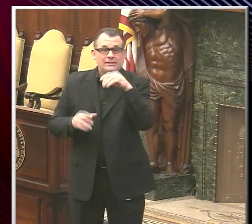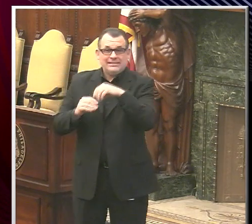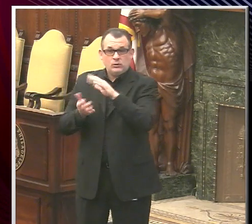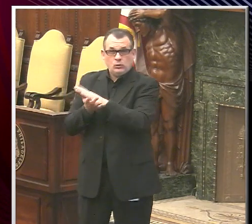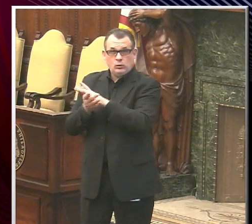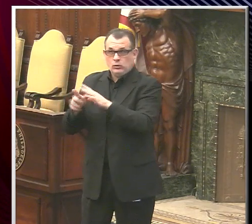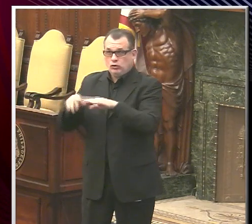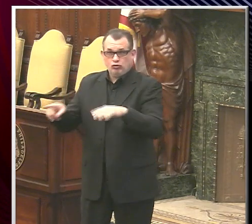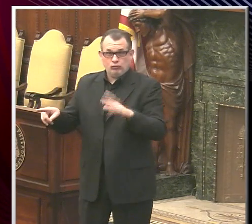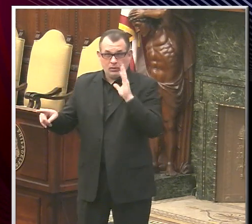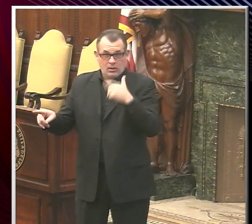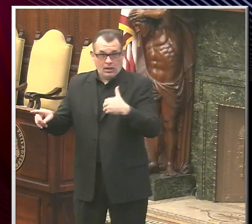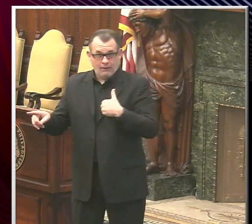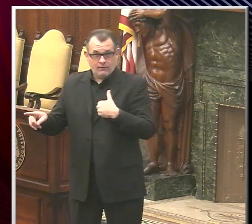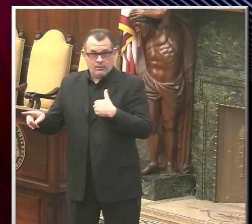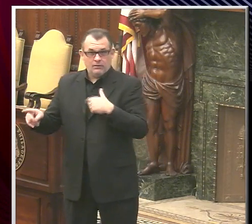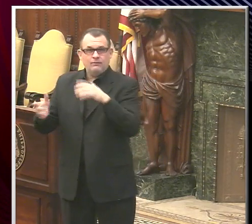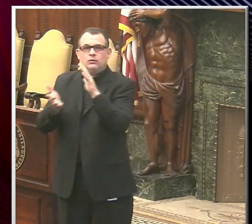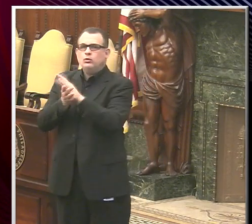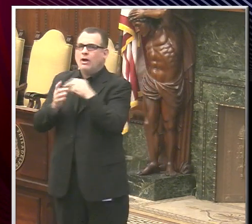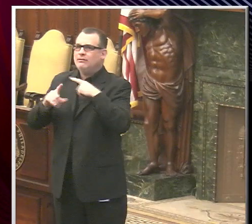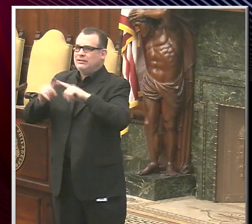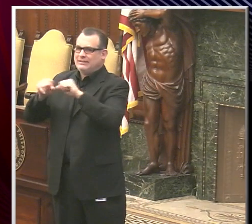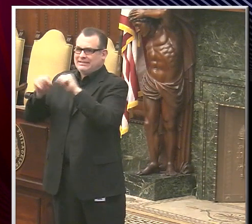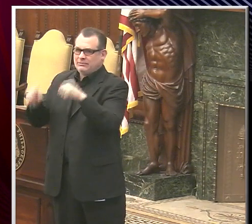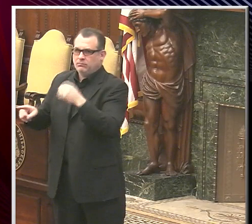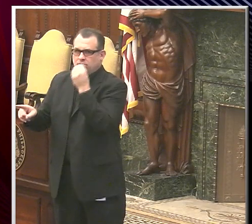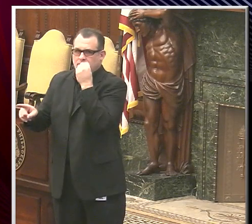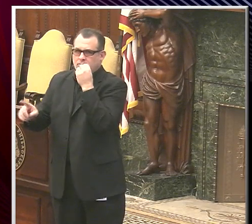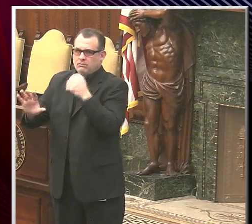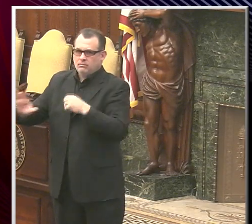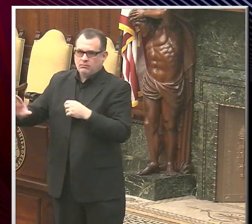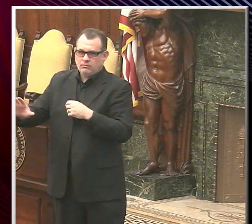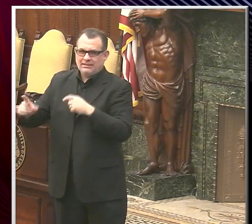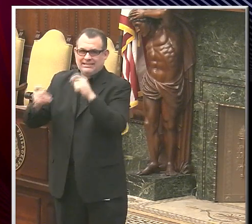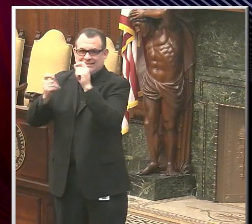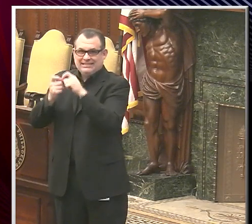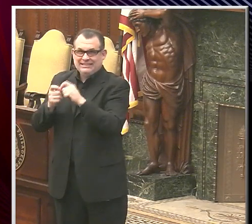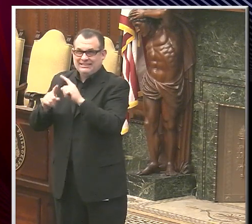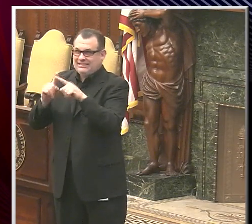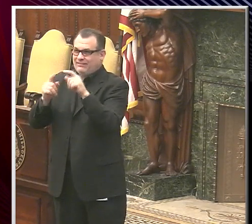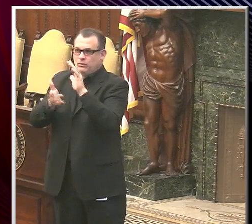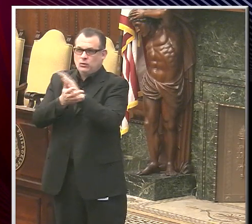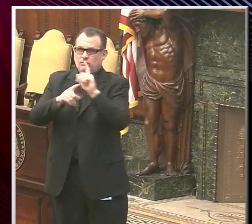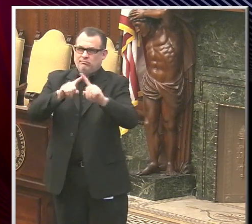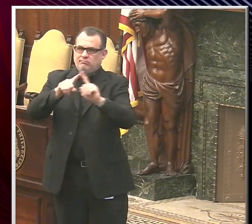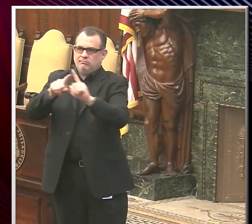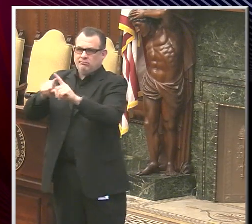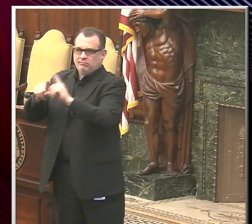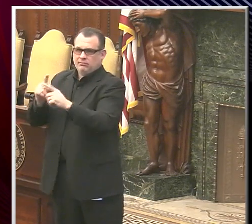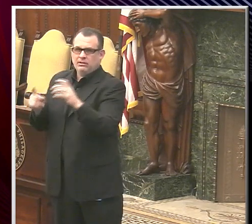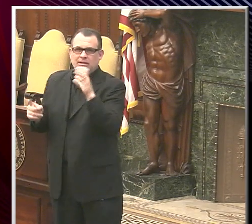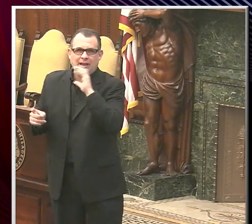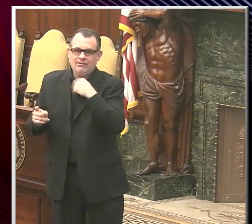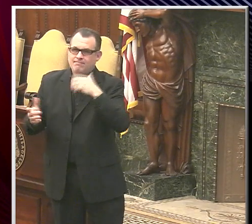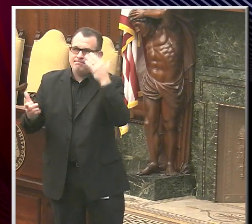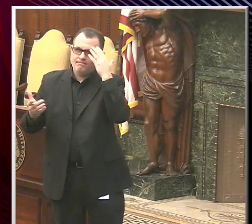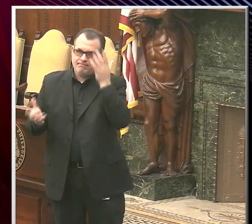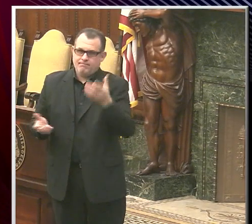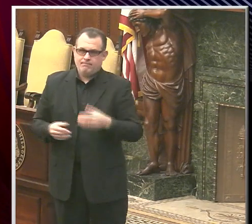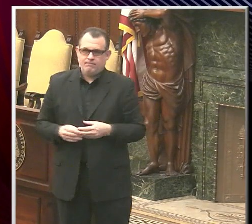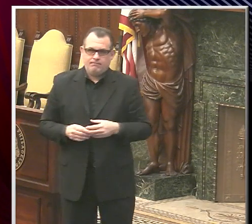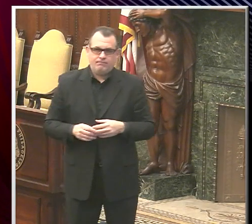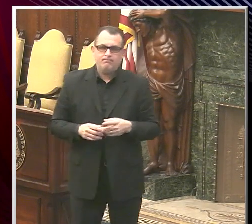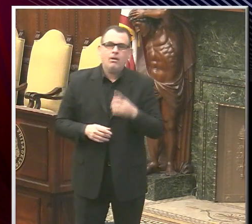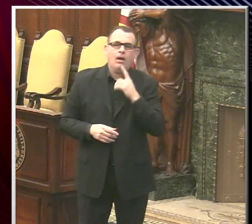Each school has a different system for where they're actually eating. I don't have the details on that, whether they can do it in the classroom or elsewhere. Okay. And then a